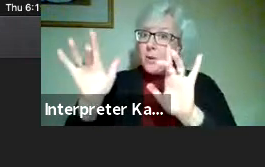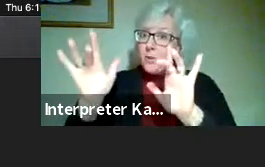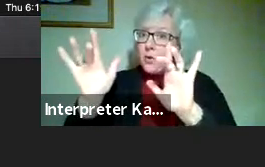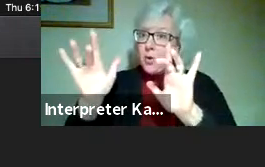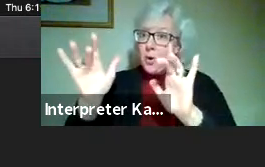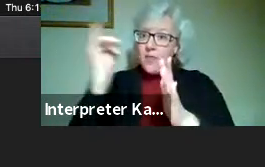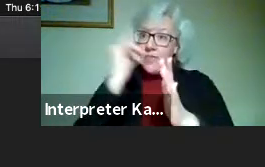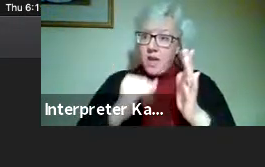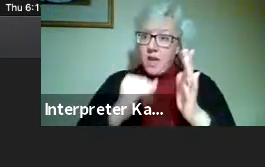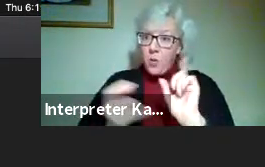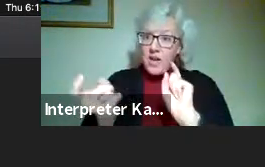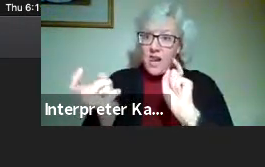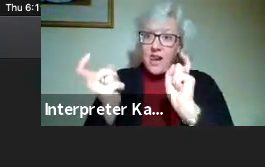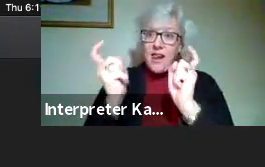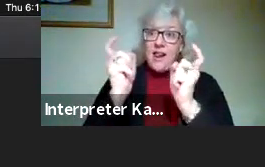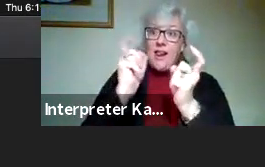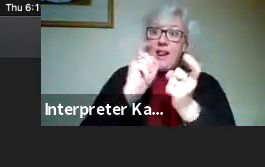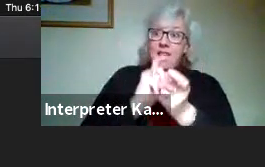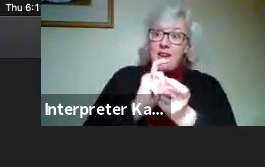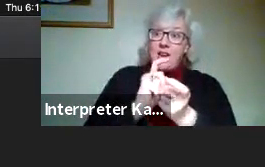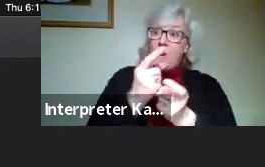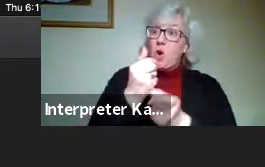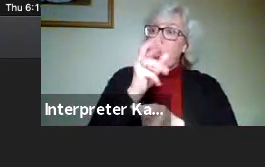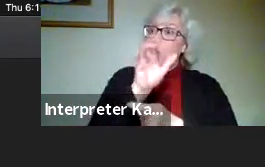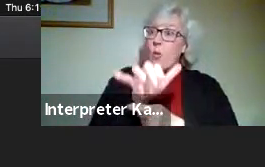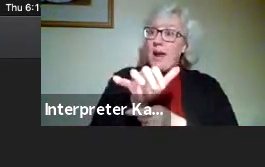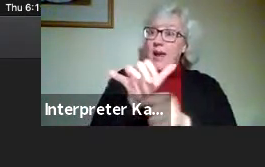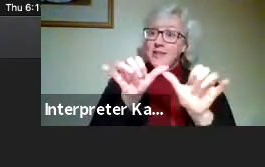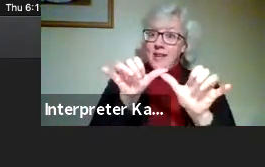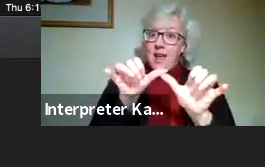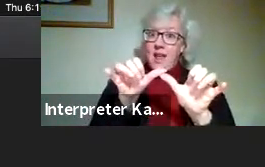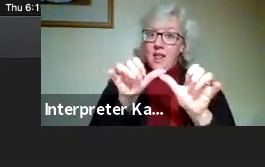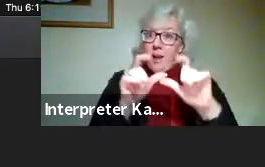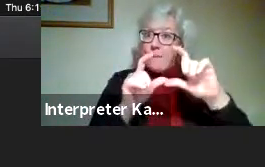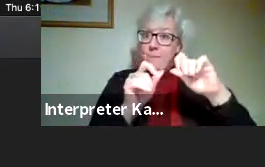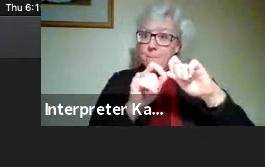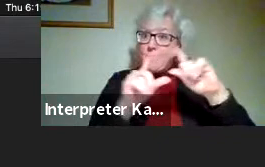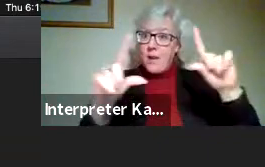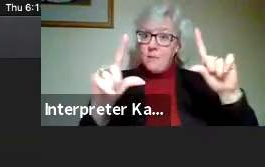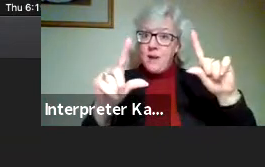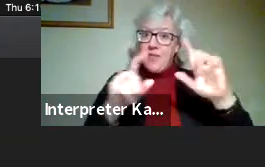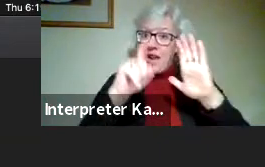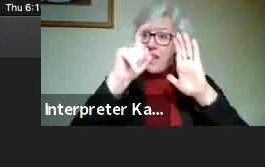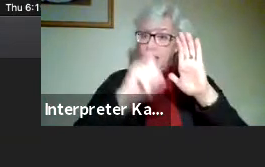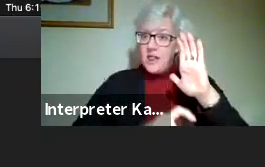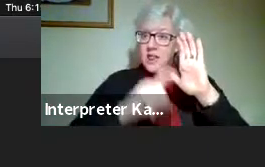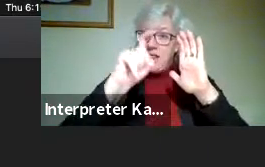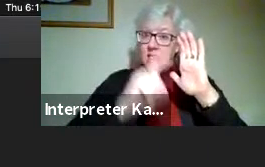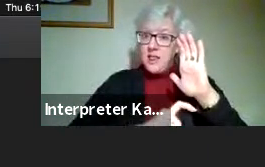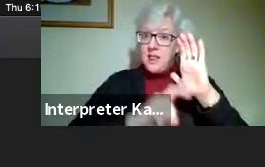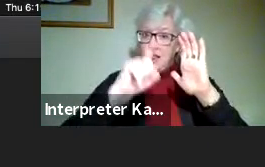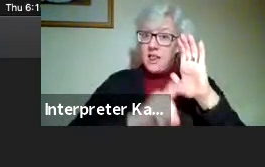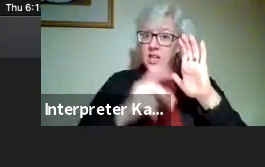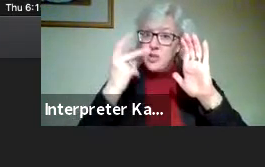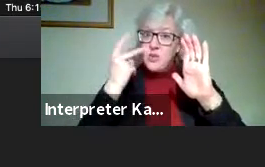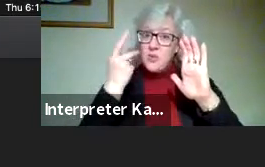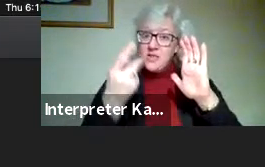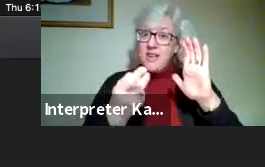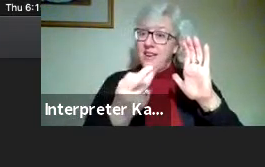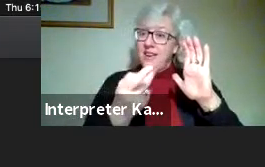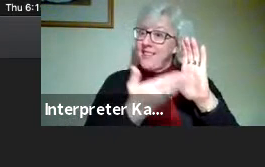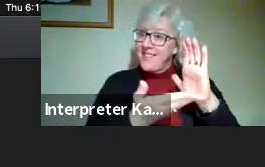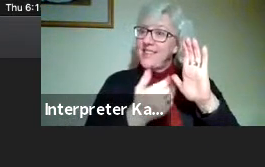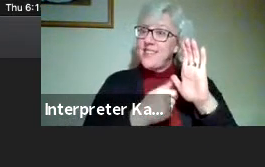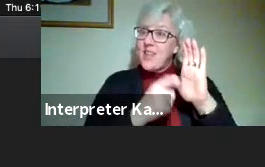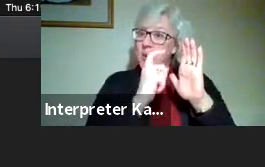artwork was converted into a grayscale version of the artwork and then lasered, as you can see right now on the device. And